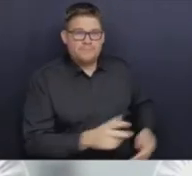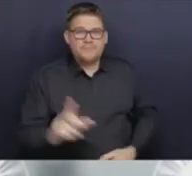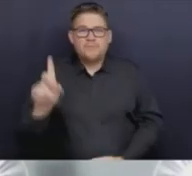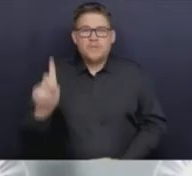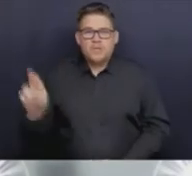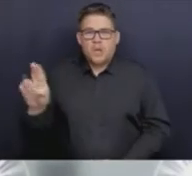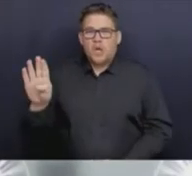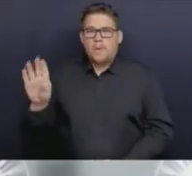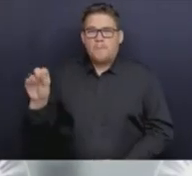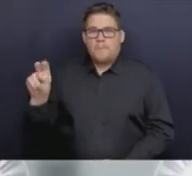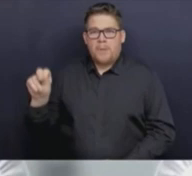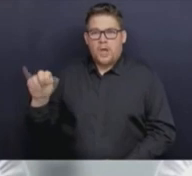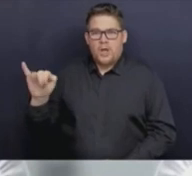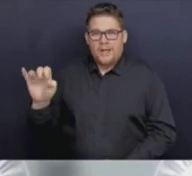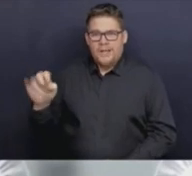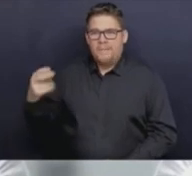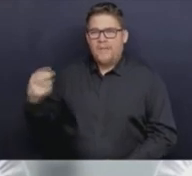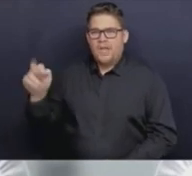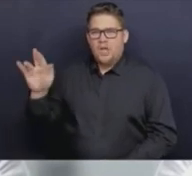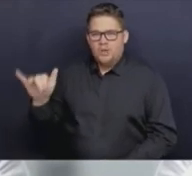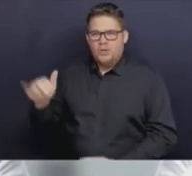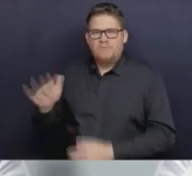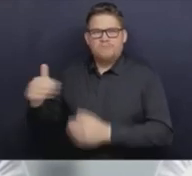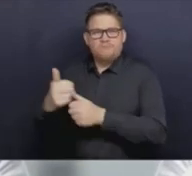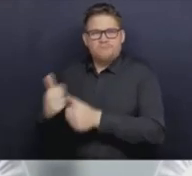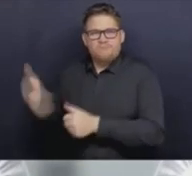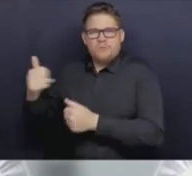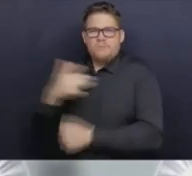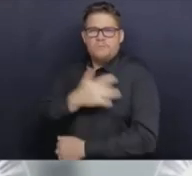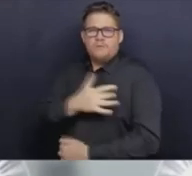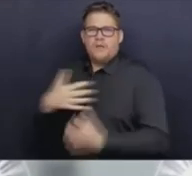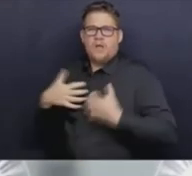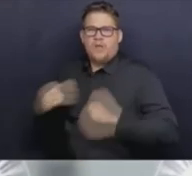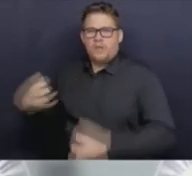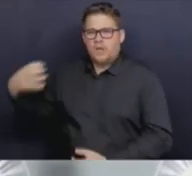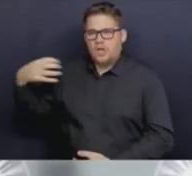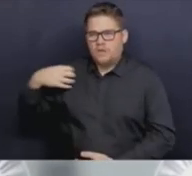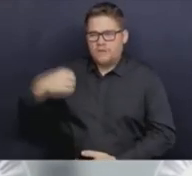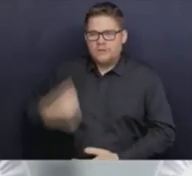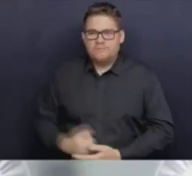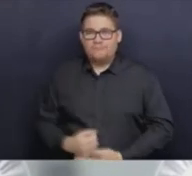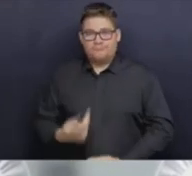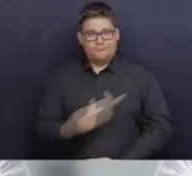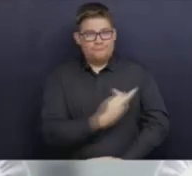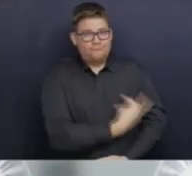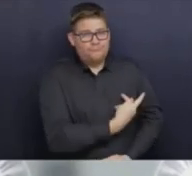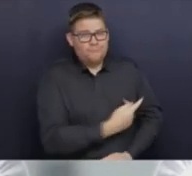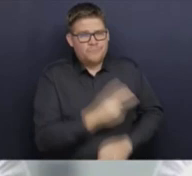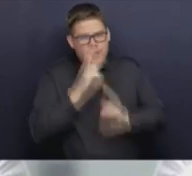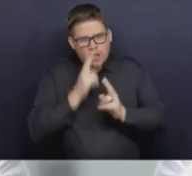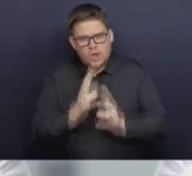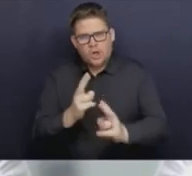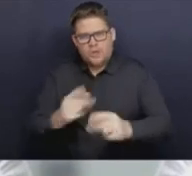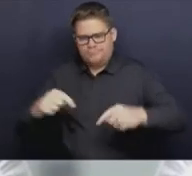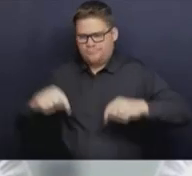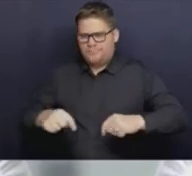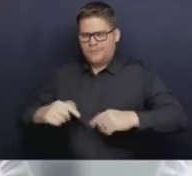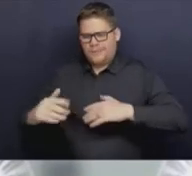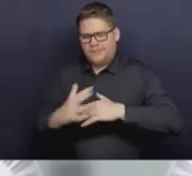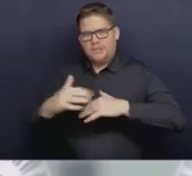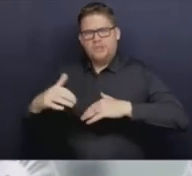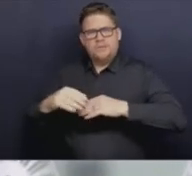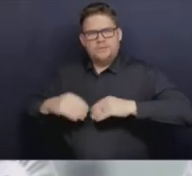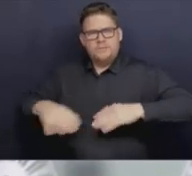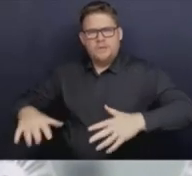Health Officer. We are honoured to be here on the territory of the Musqueam, of the Squamish, of the Tsleil-Waututh